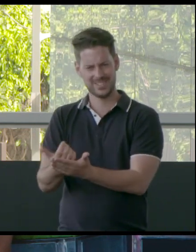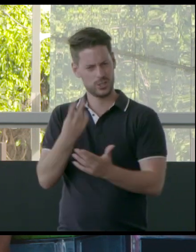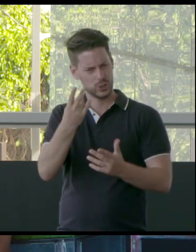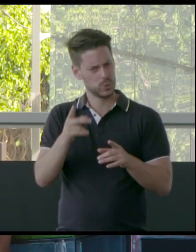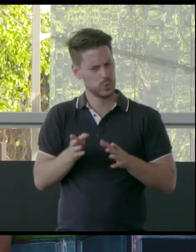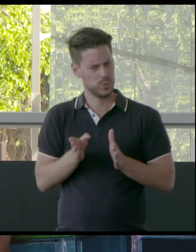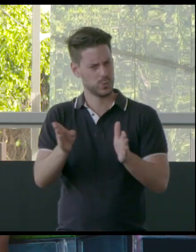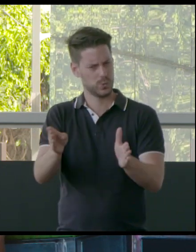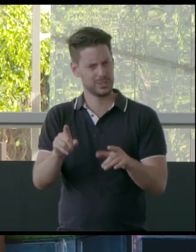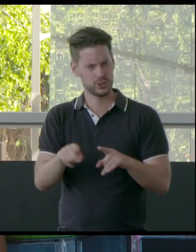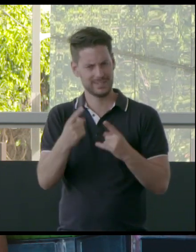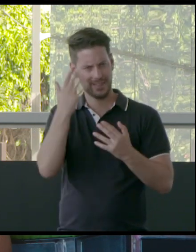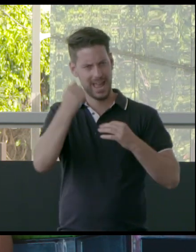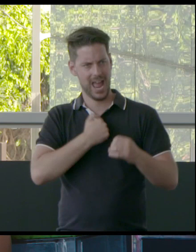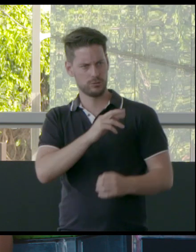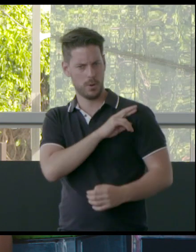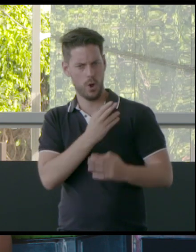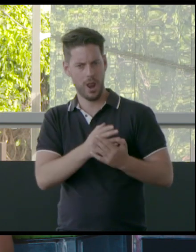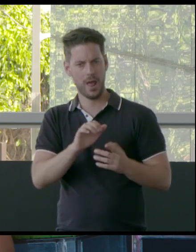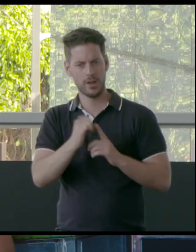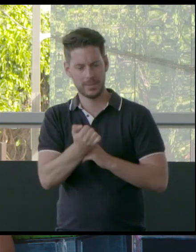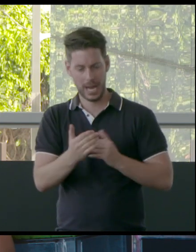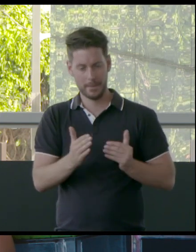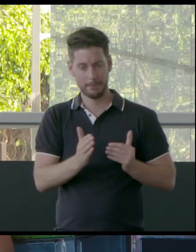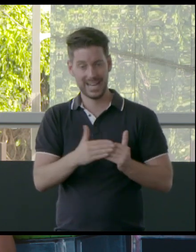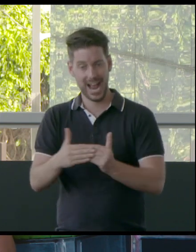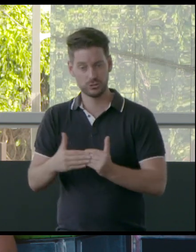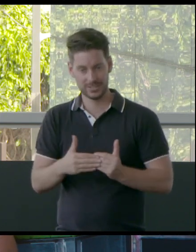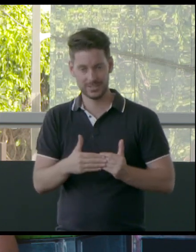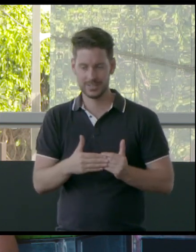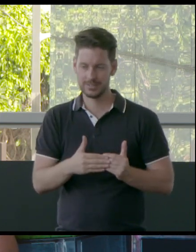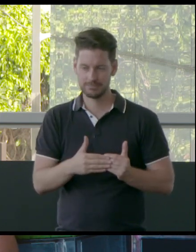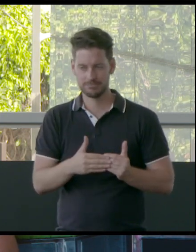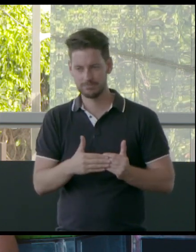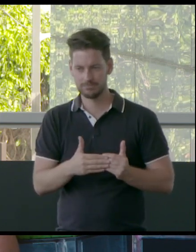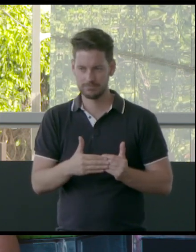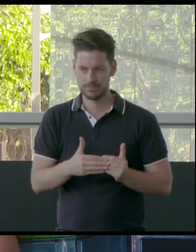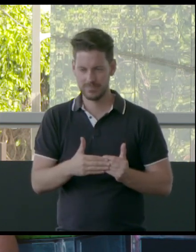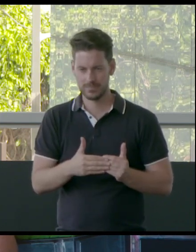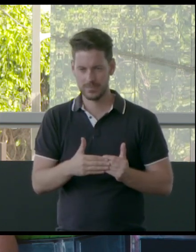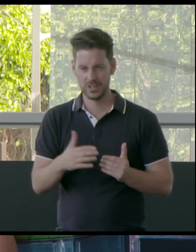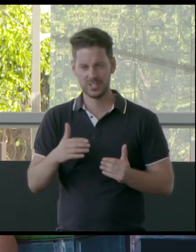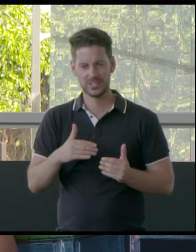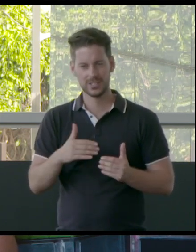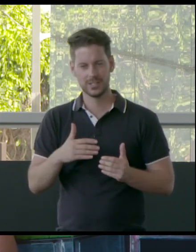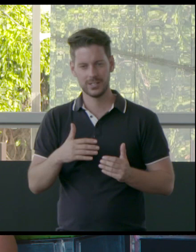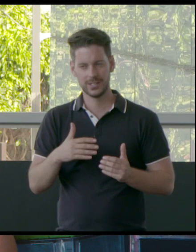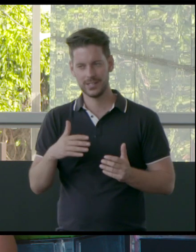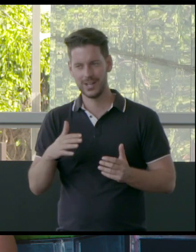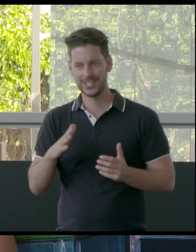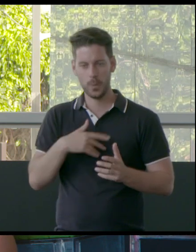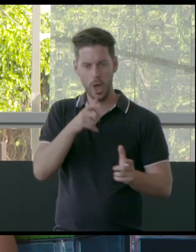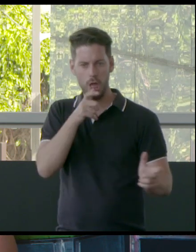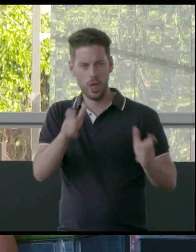our responsibilities to the environment. think mitigation is... I think... I don't want to get into, like, you know,